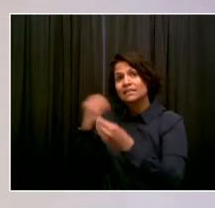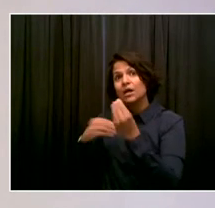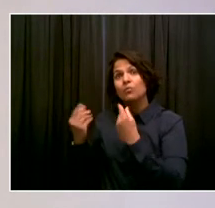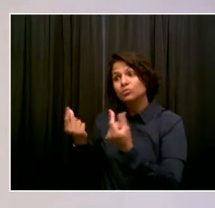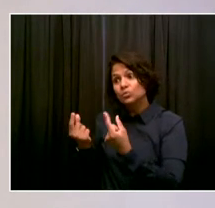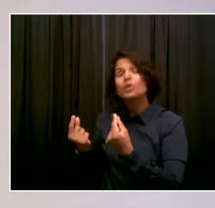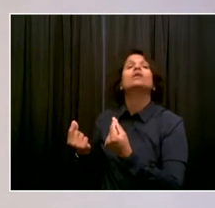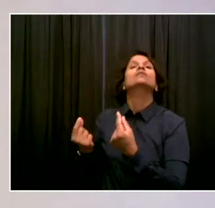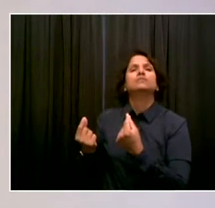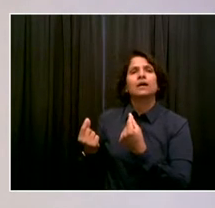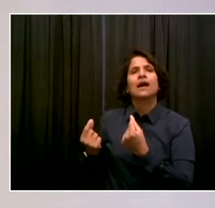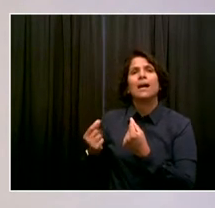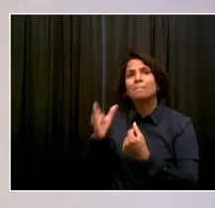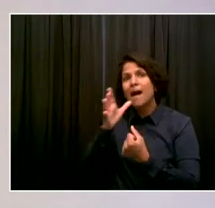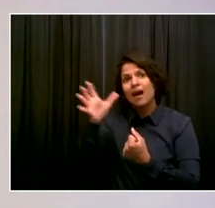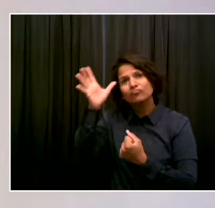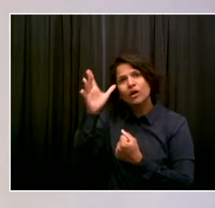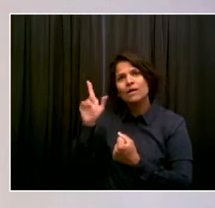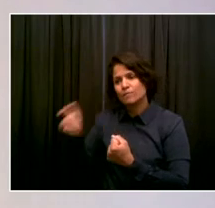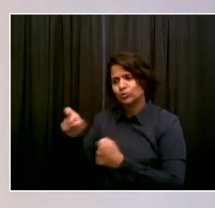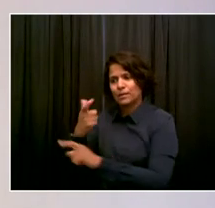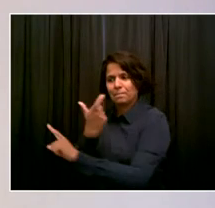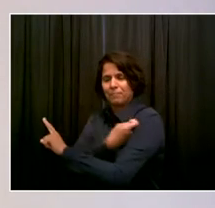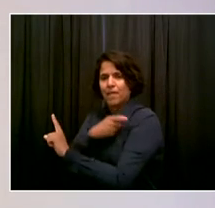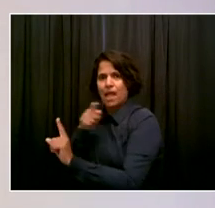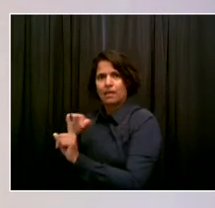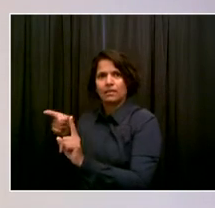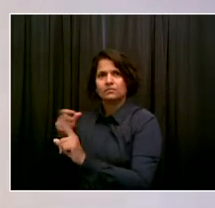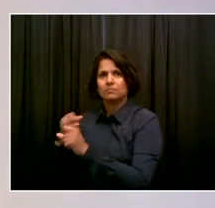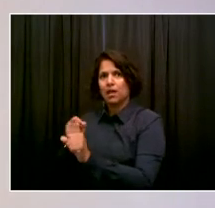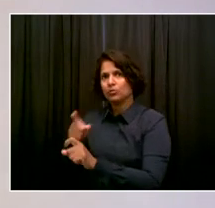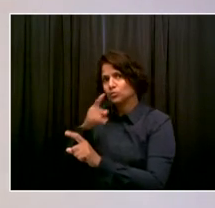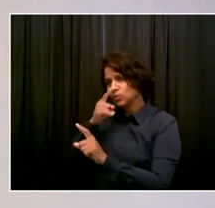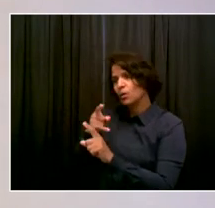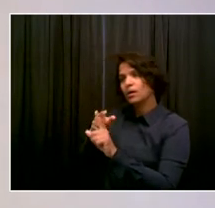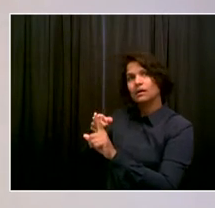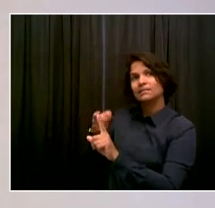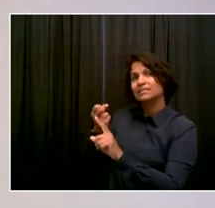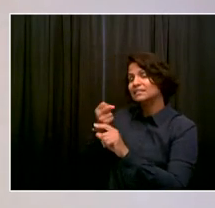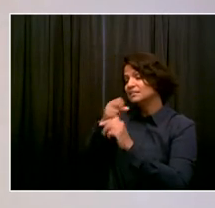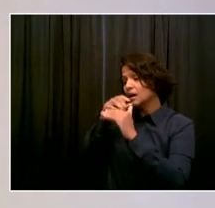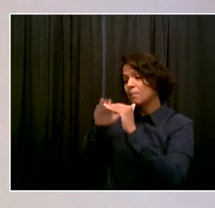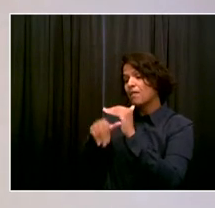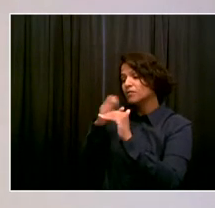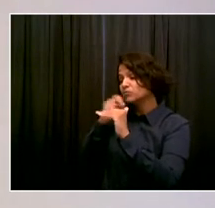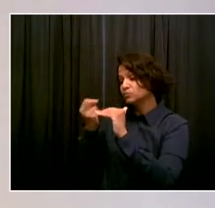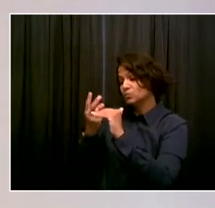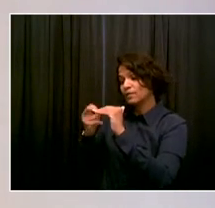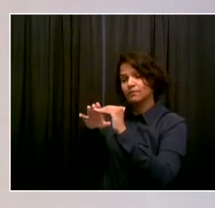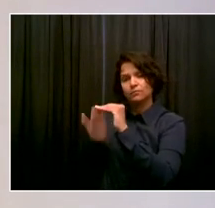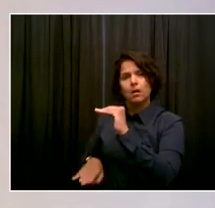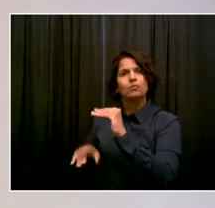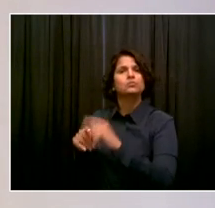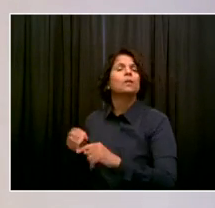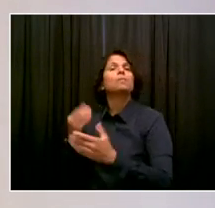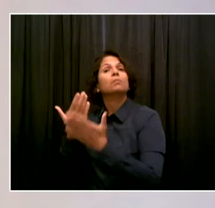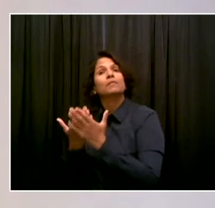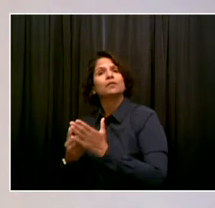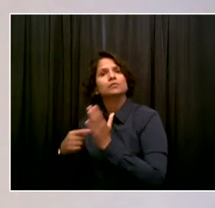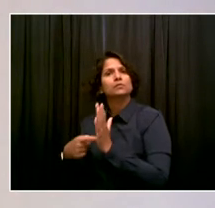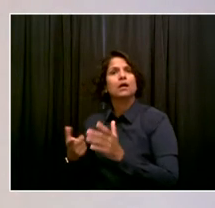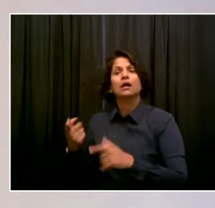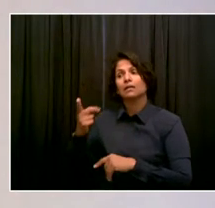will be part of the discussion there. Thank you. Thank you. Go ahead, Elizabeth. So just to clarify on that,